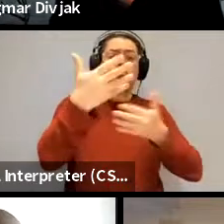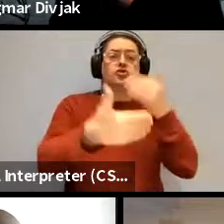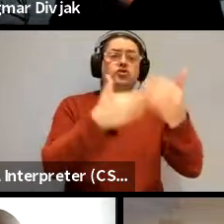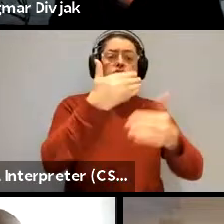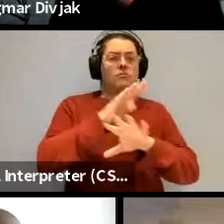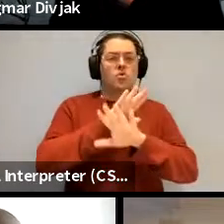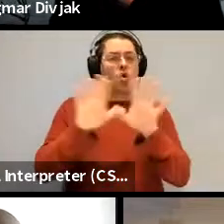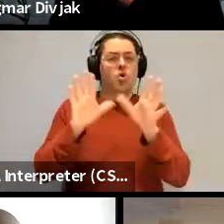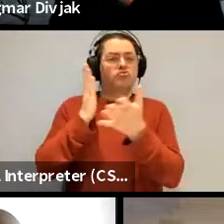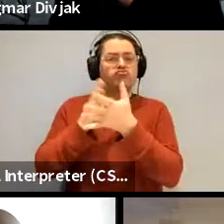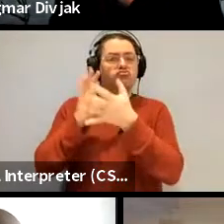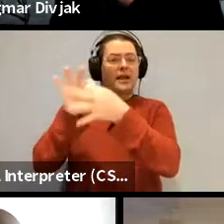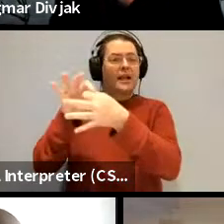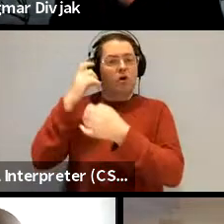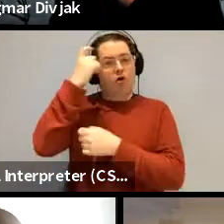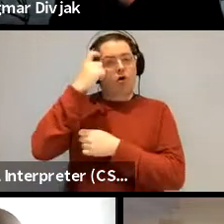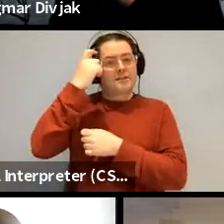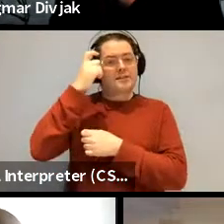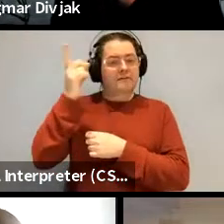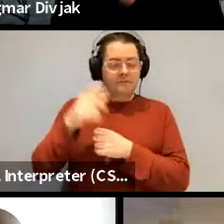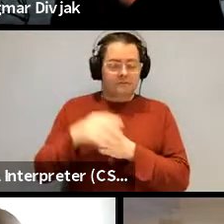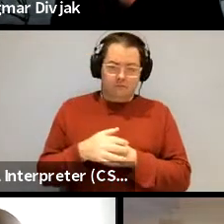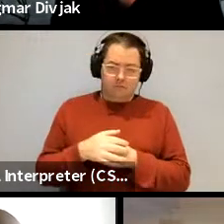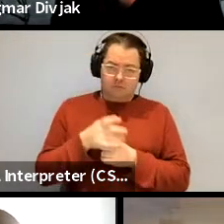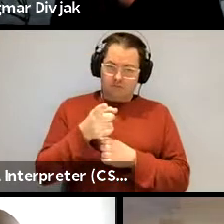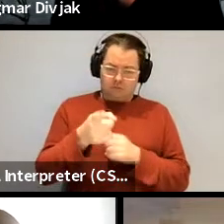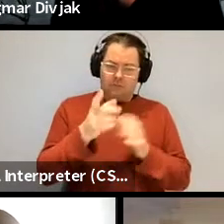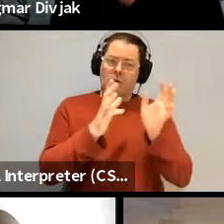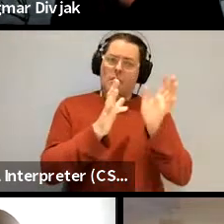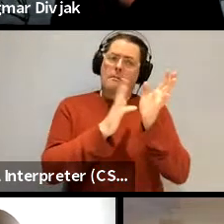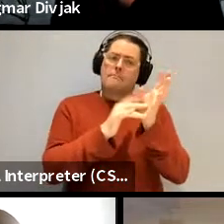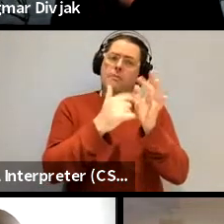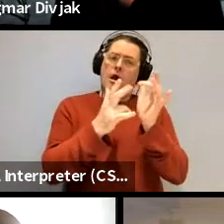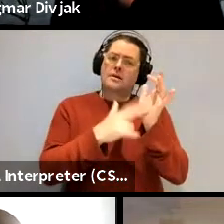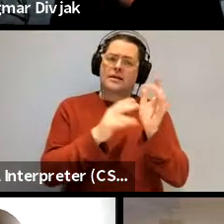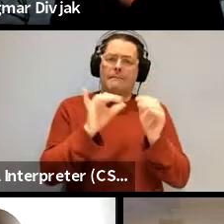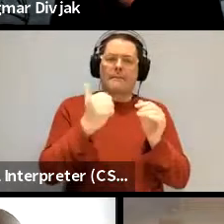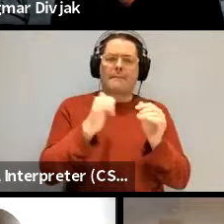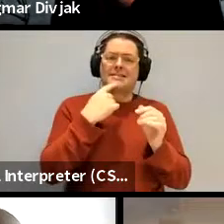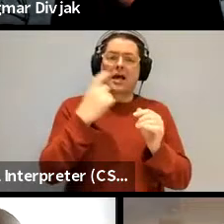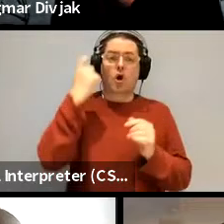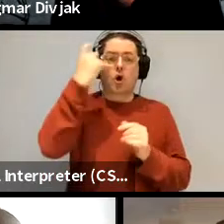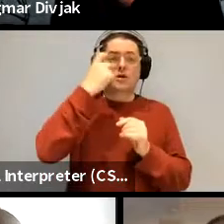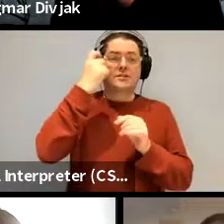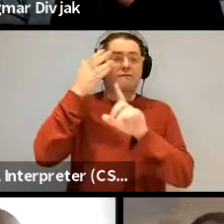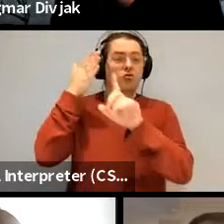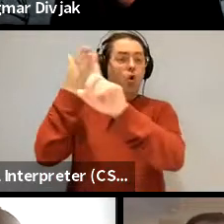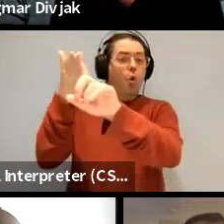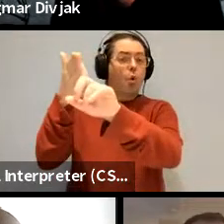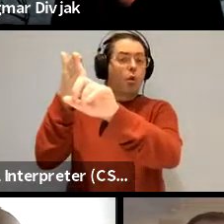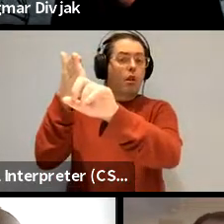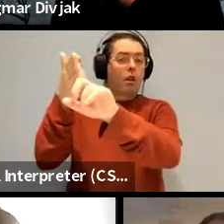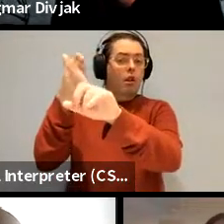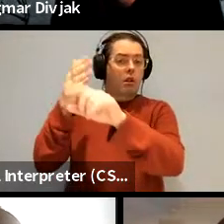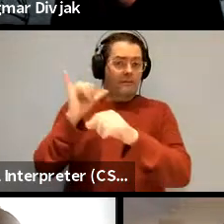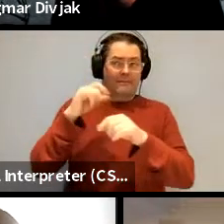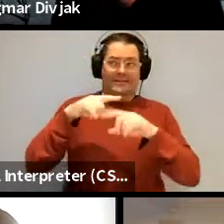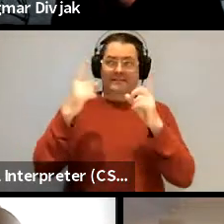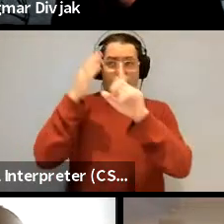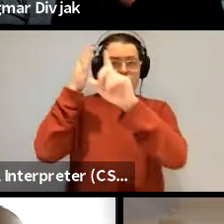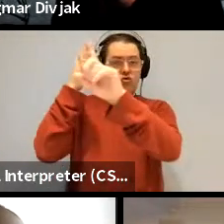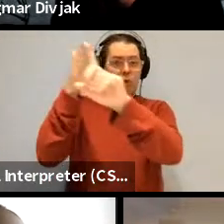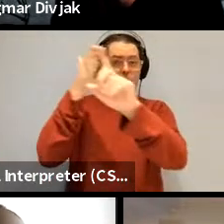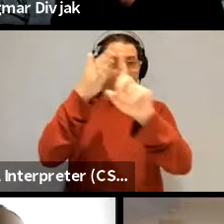like i think probably i do maybe or maybe call it maybe call it the cognitive goals and you know because if we different goals that's